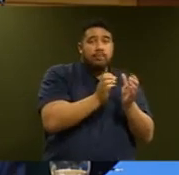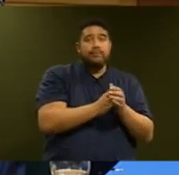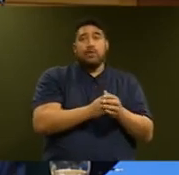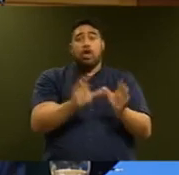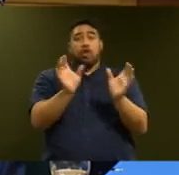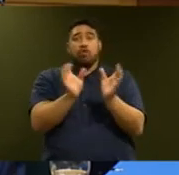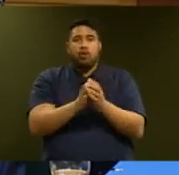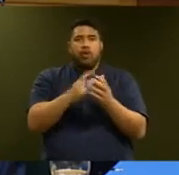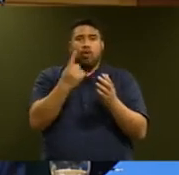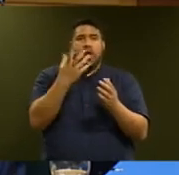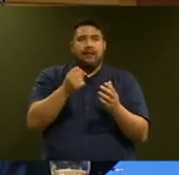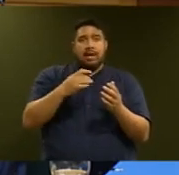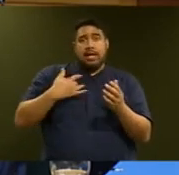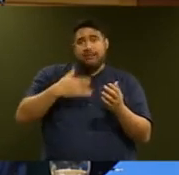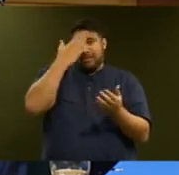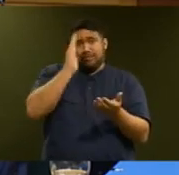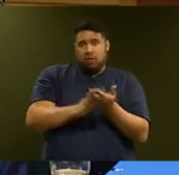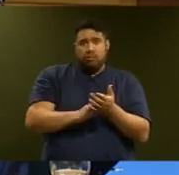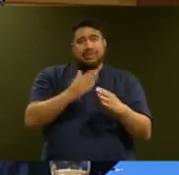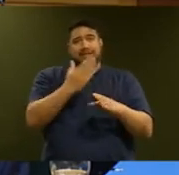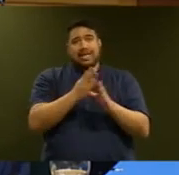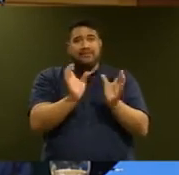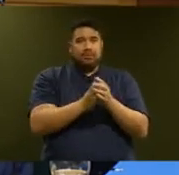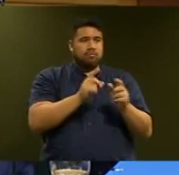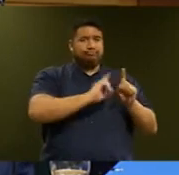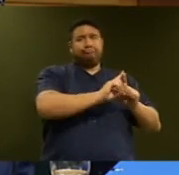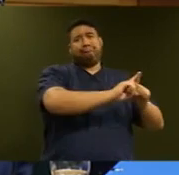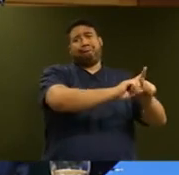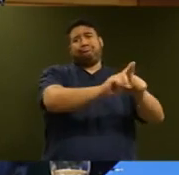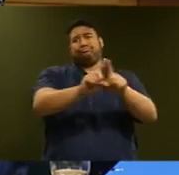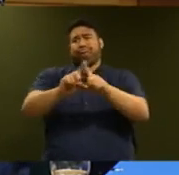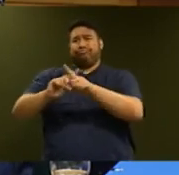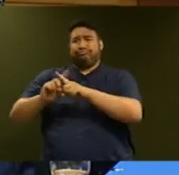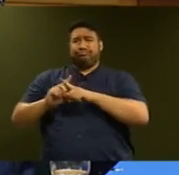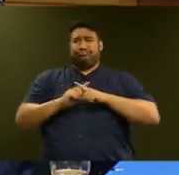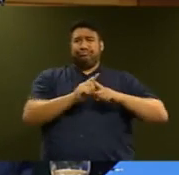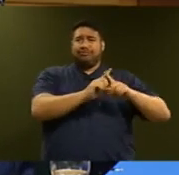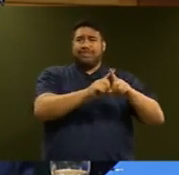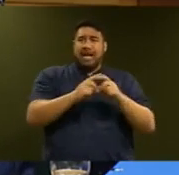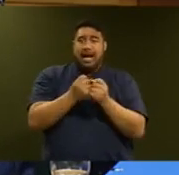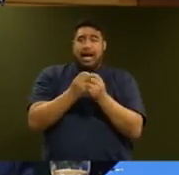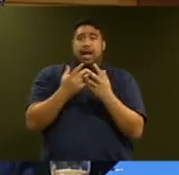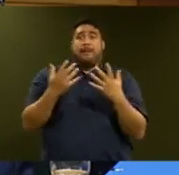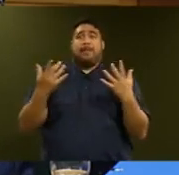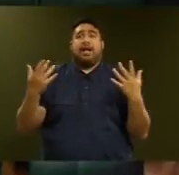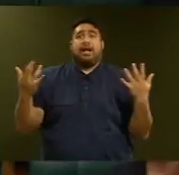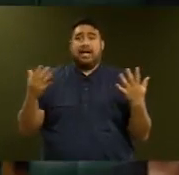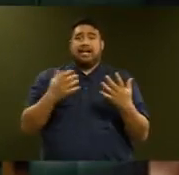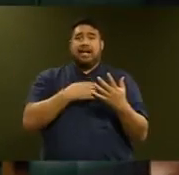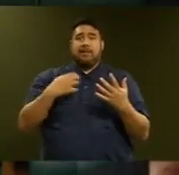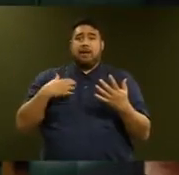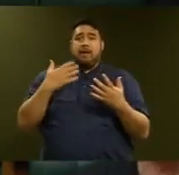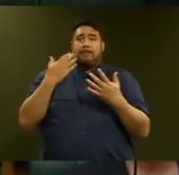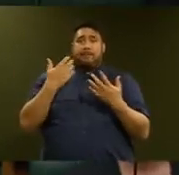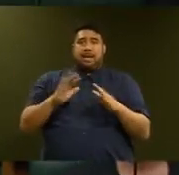task forces and other loose gatherings of paid contractors has the Government established to date? Mr Speaker,